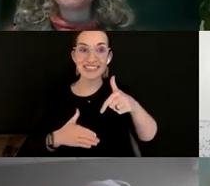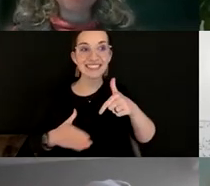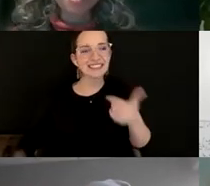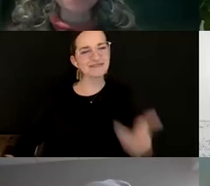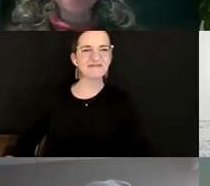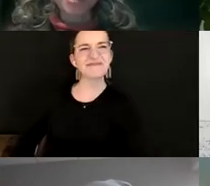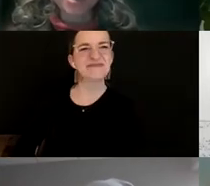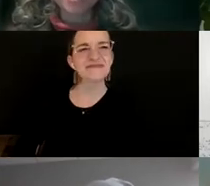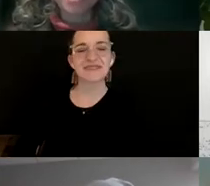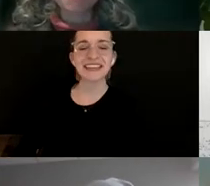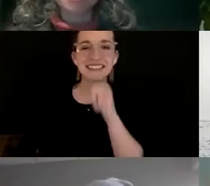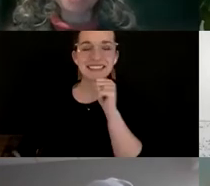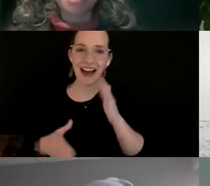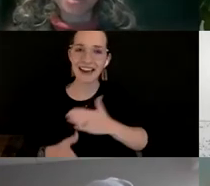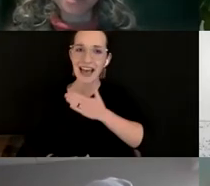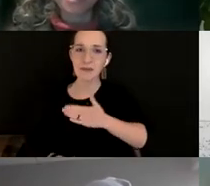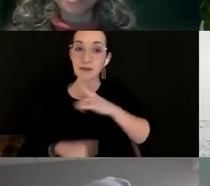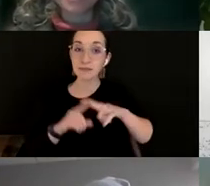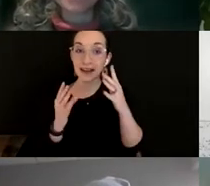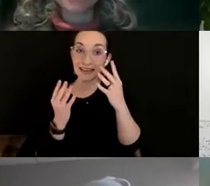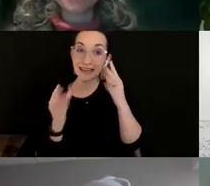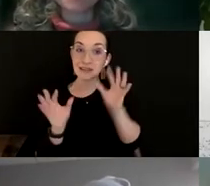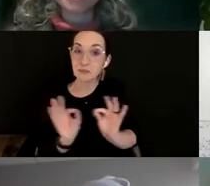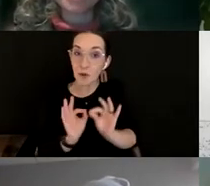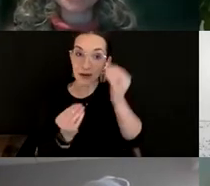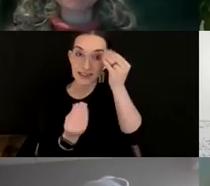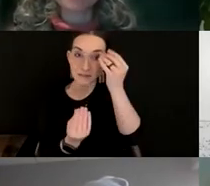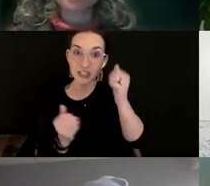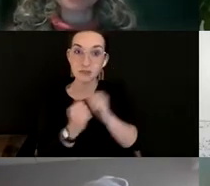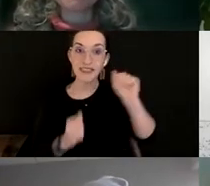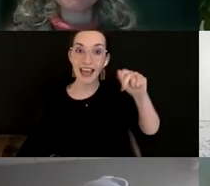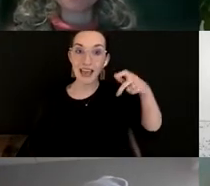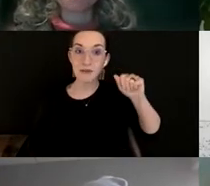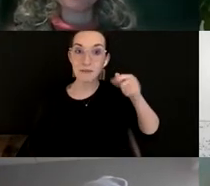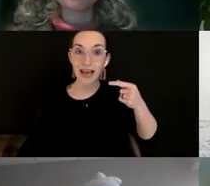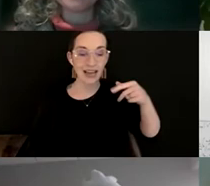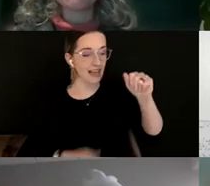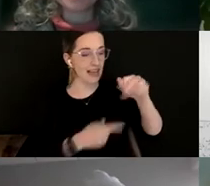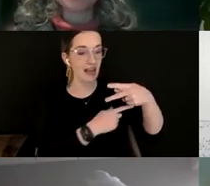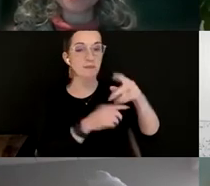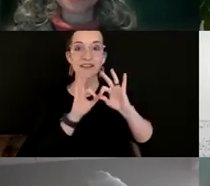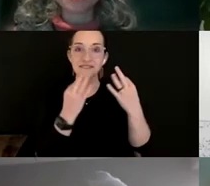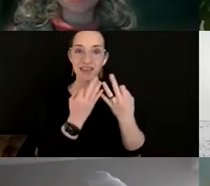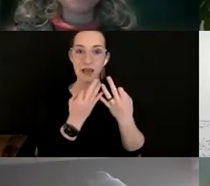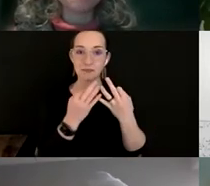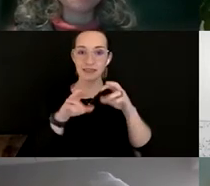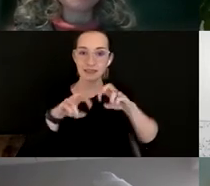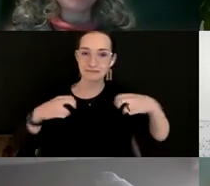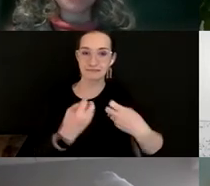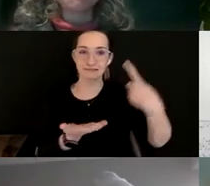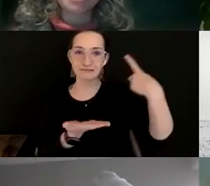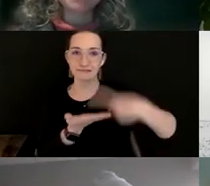happy, but important information with the APAP family and sitting at the table with a whole bunch of folks on this call.